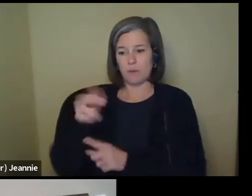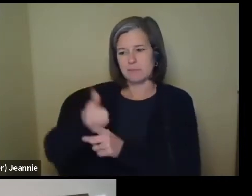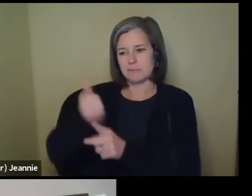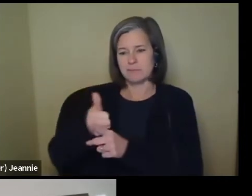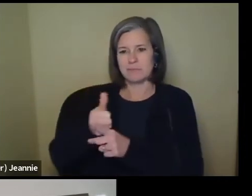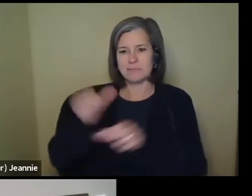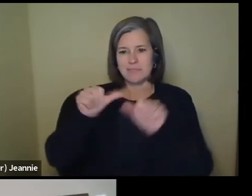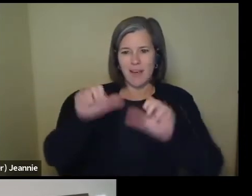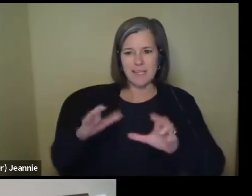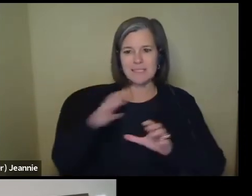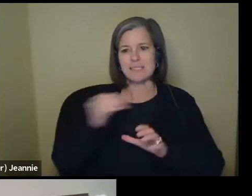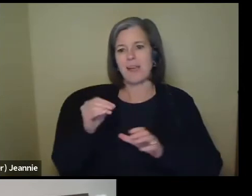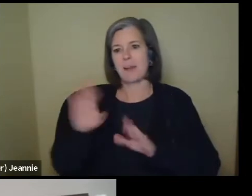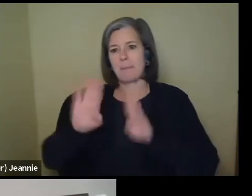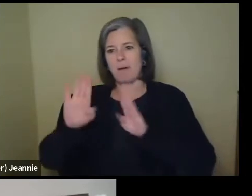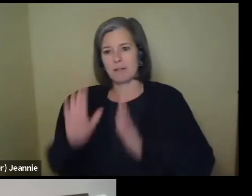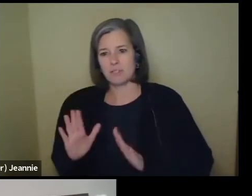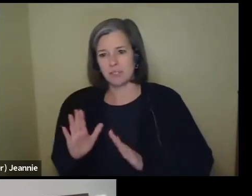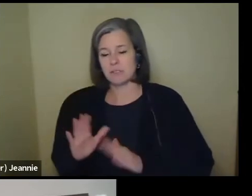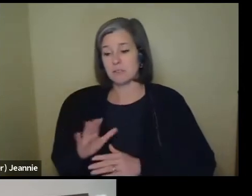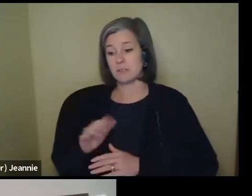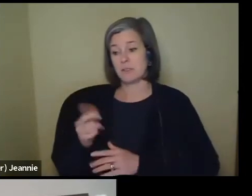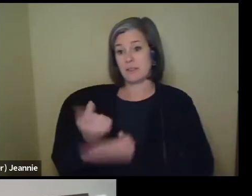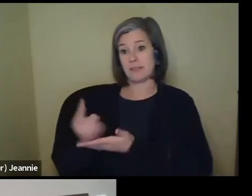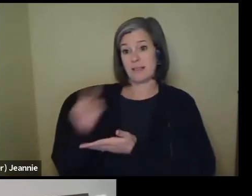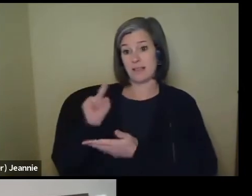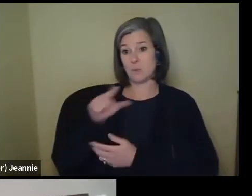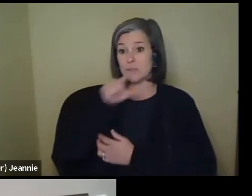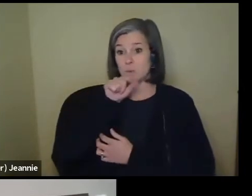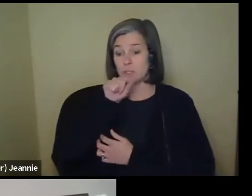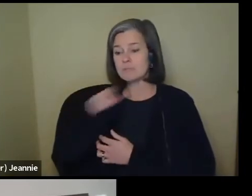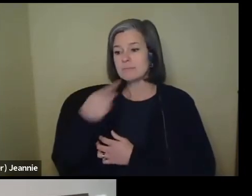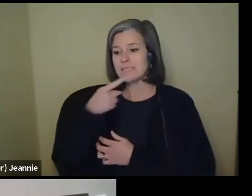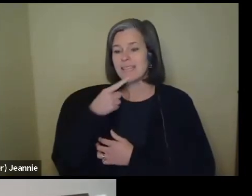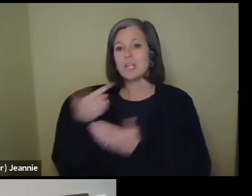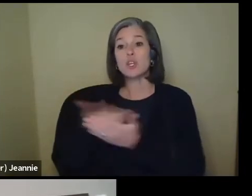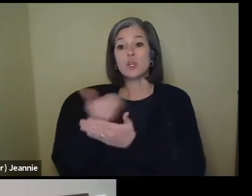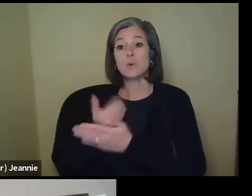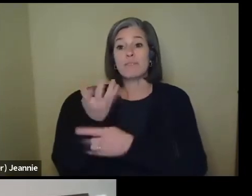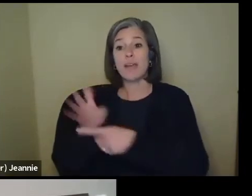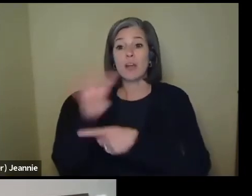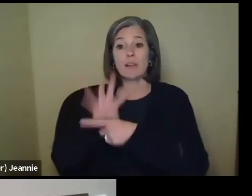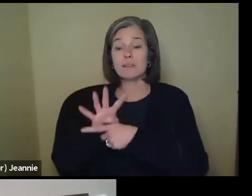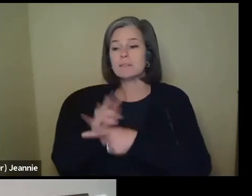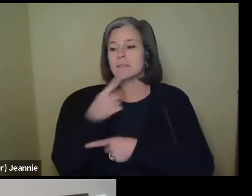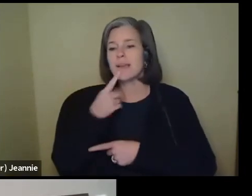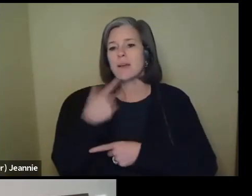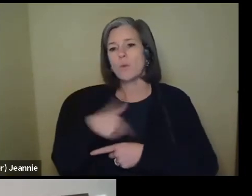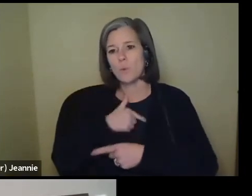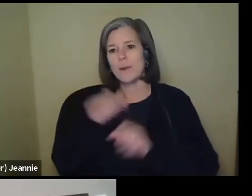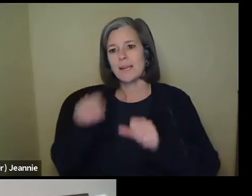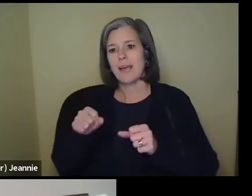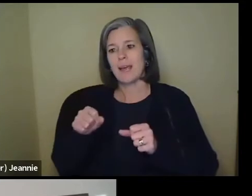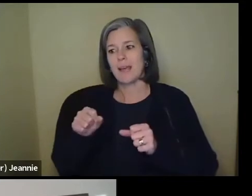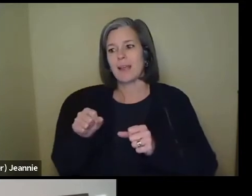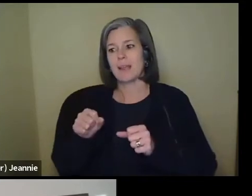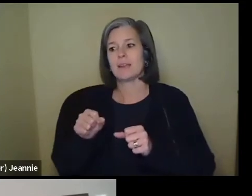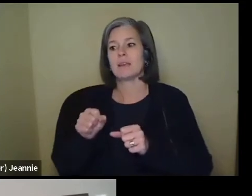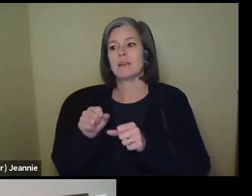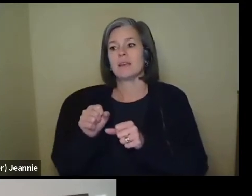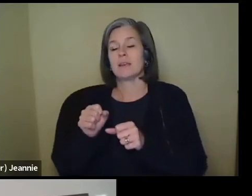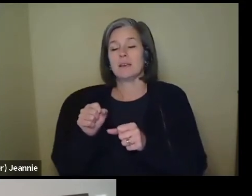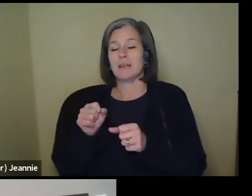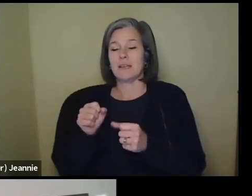once on Twitter last week was saying that these new variants basically mean that we can afford fewer smaller holes in our cheese,